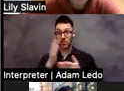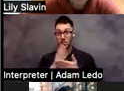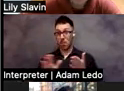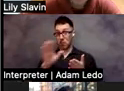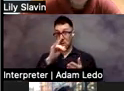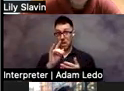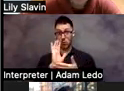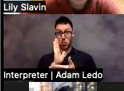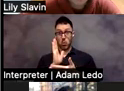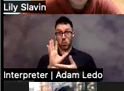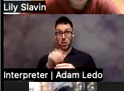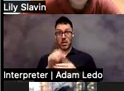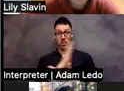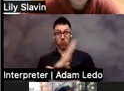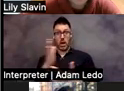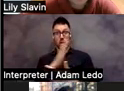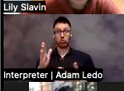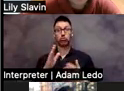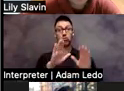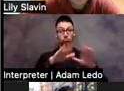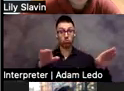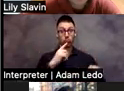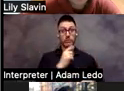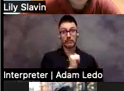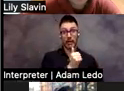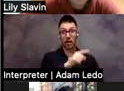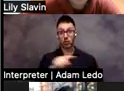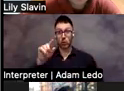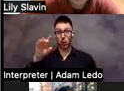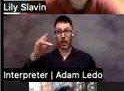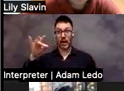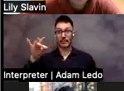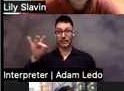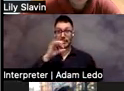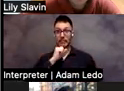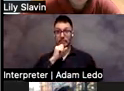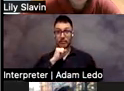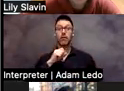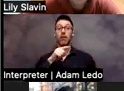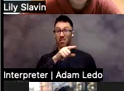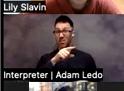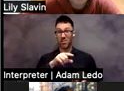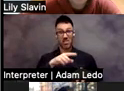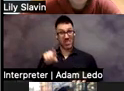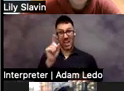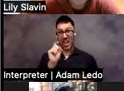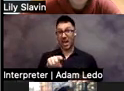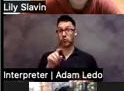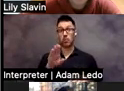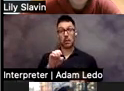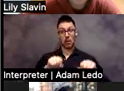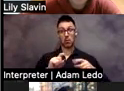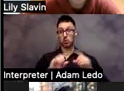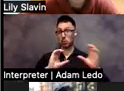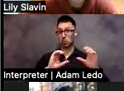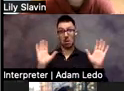It's for children between 10 to 18 years old, and they just have to have the ability to communicate. And it takes about 15 to